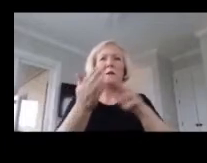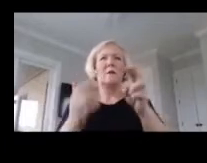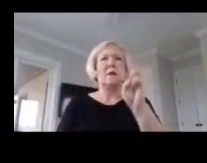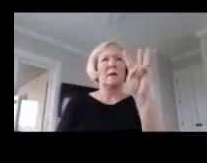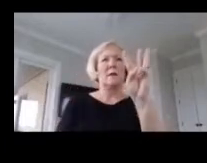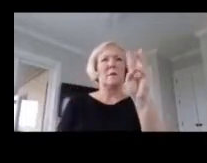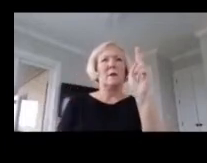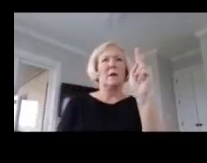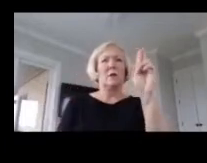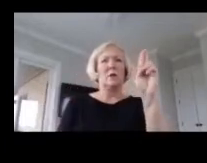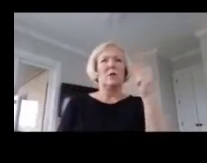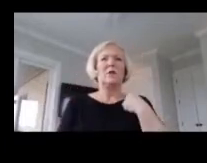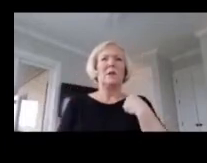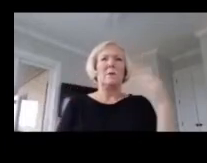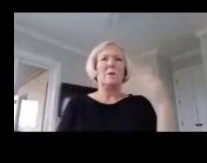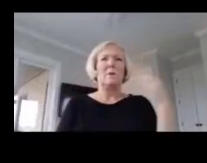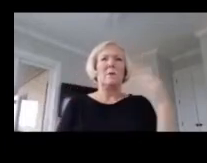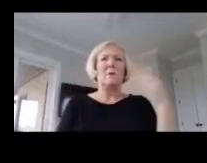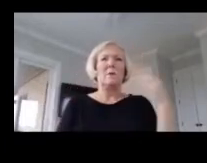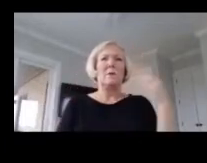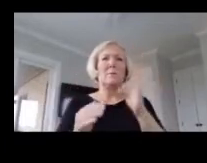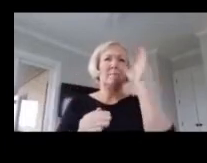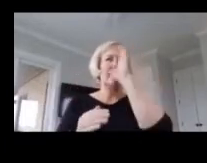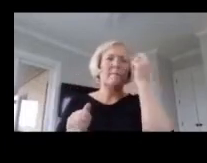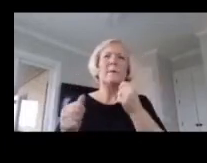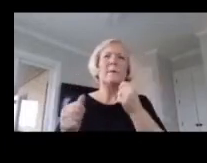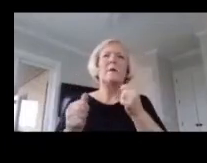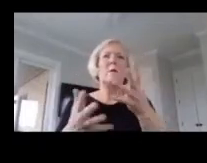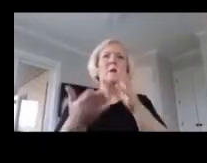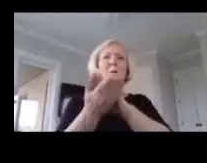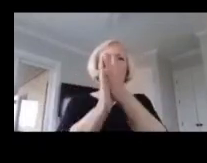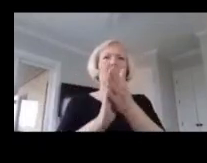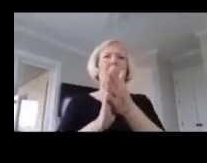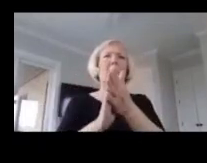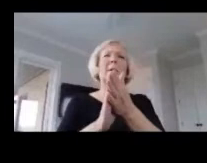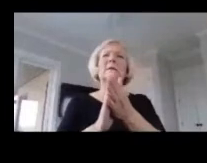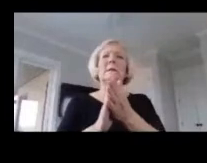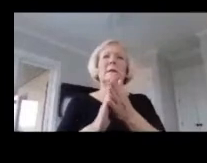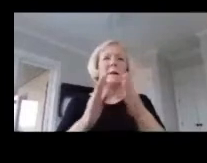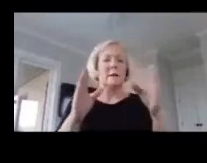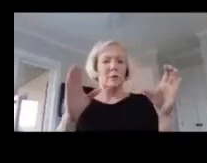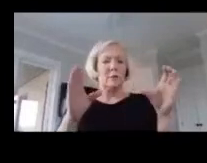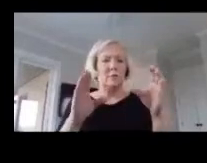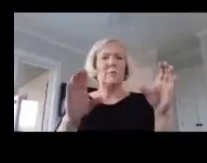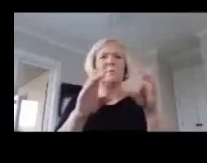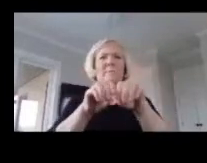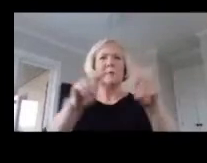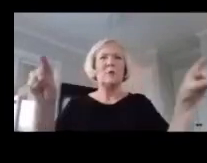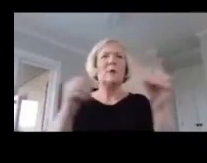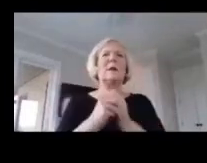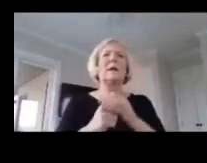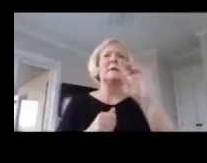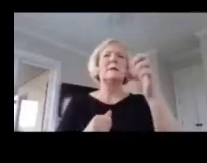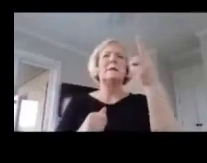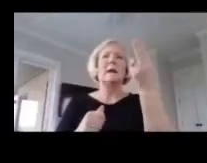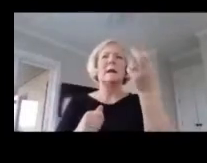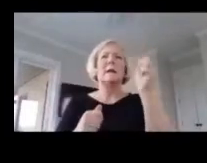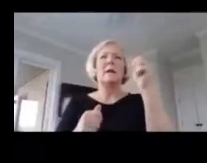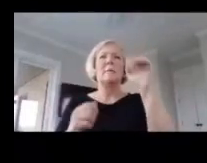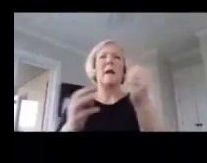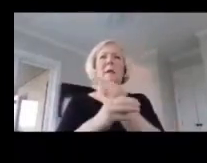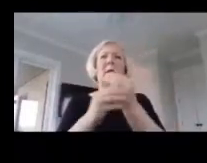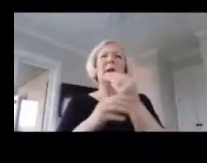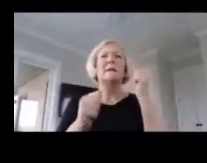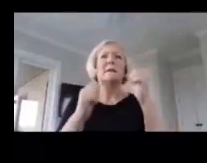Sophie plans to pursue a career in secondary mathematics education and she loves reading, cooking, cooking, and advocating. Welcome, Sophie.